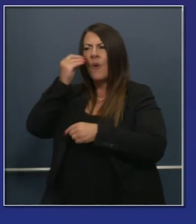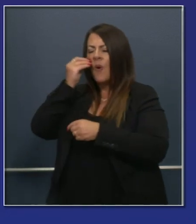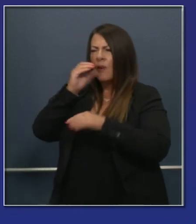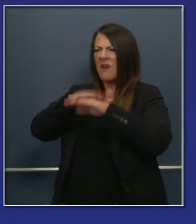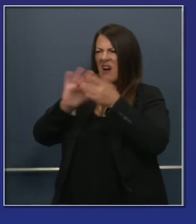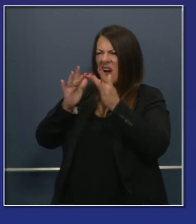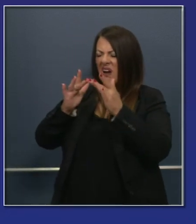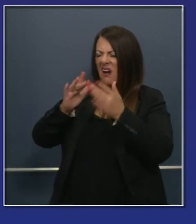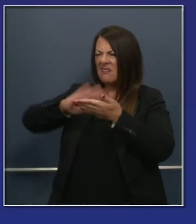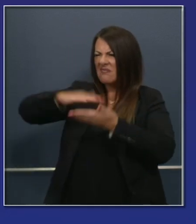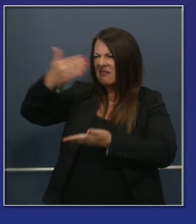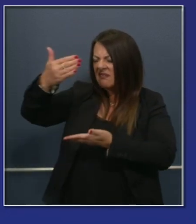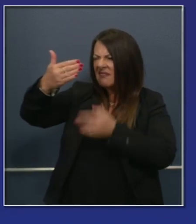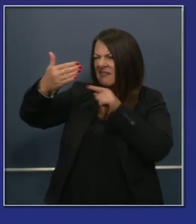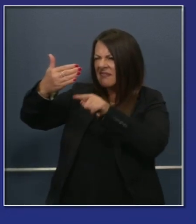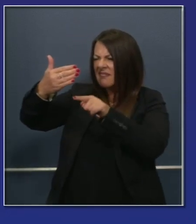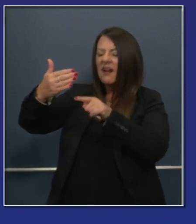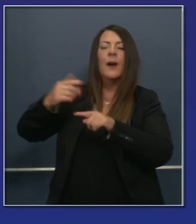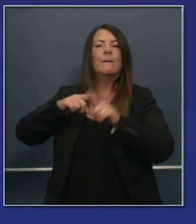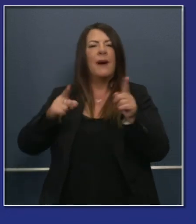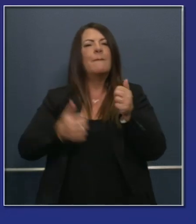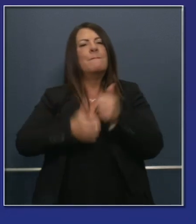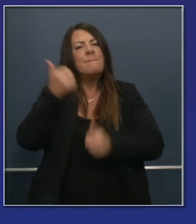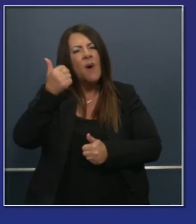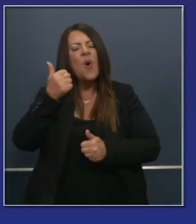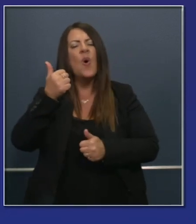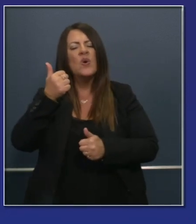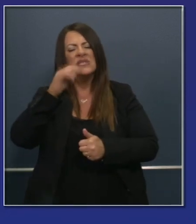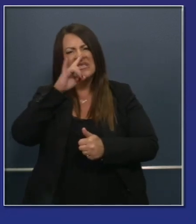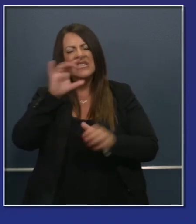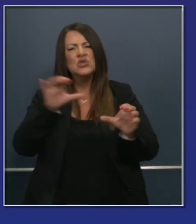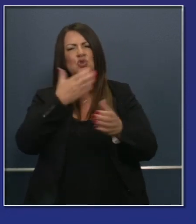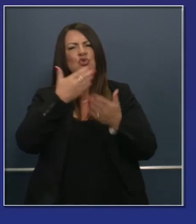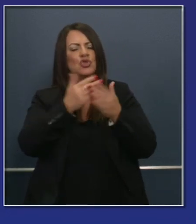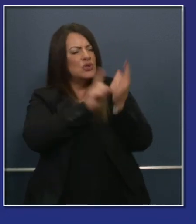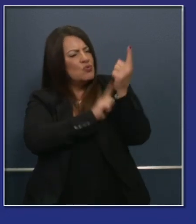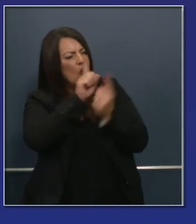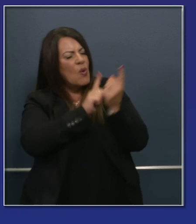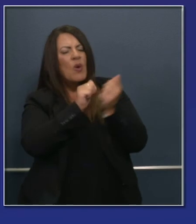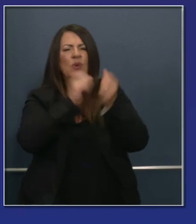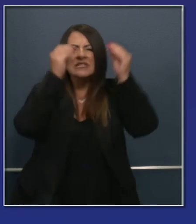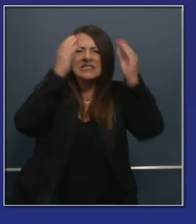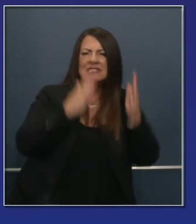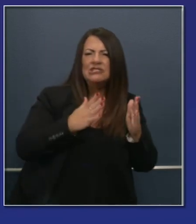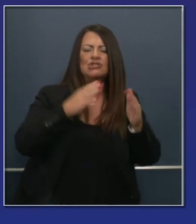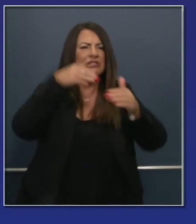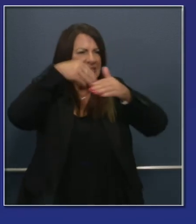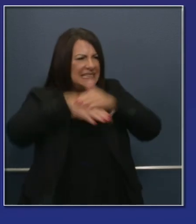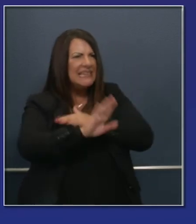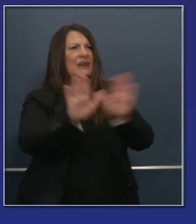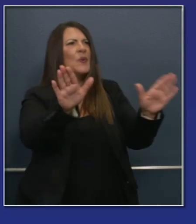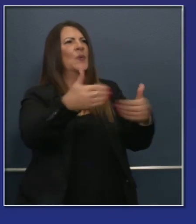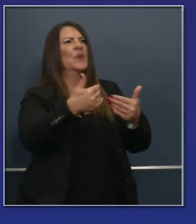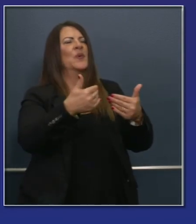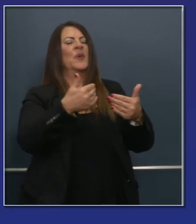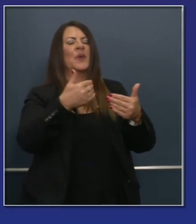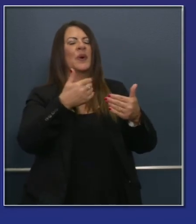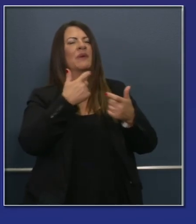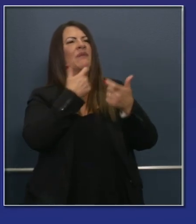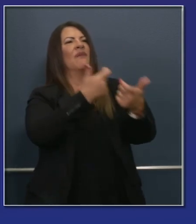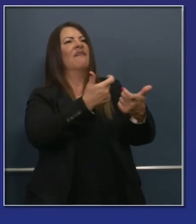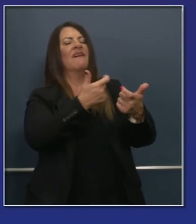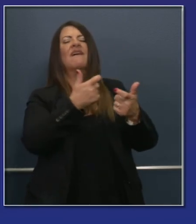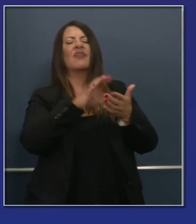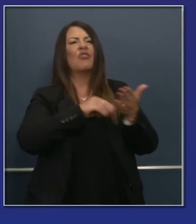that students do better when they see their teachers or their one-to-one aides in a live, you know, a live instruction format. That's